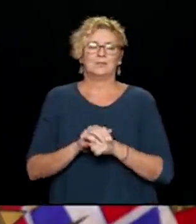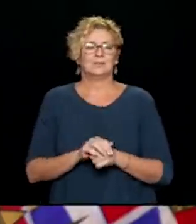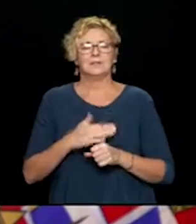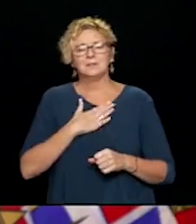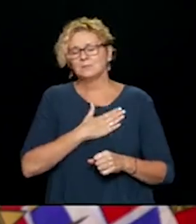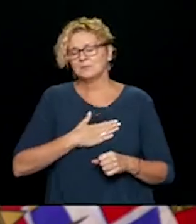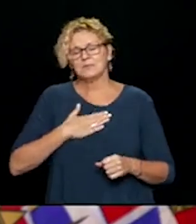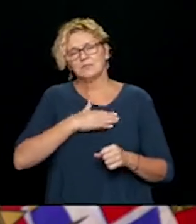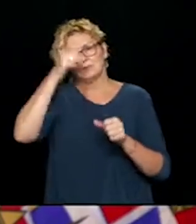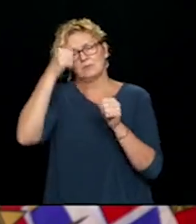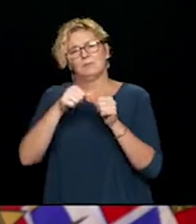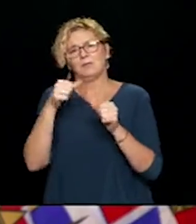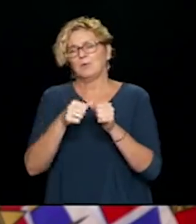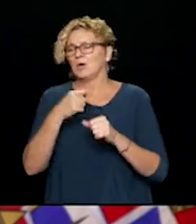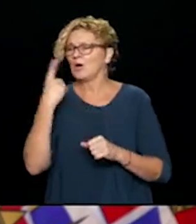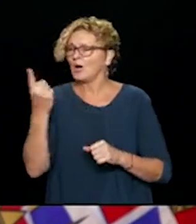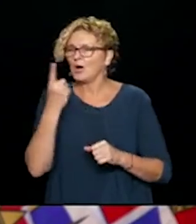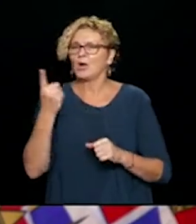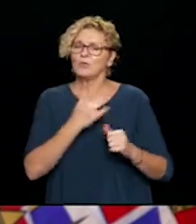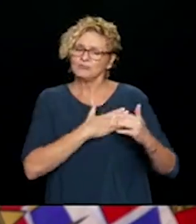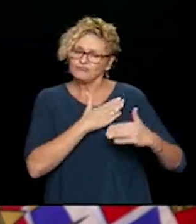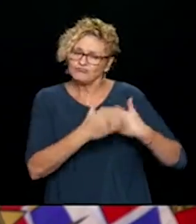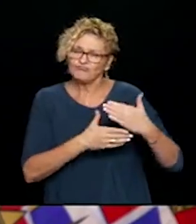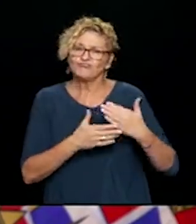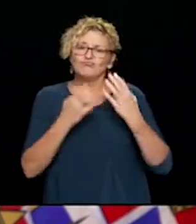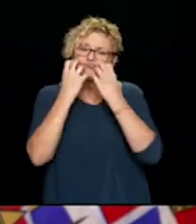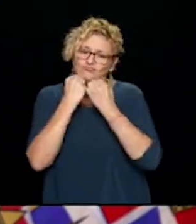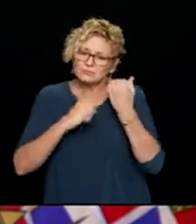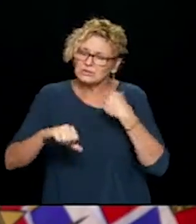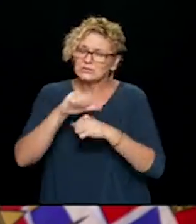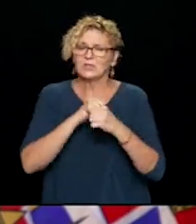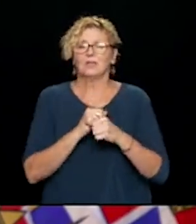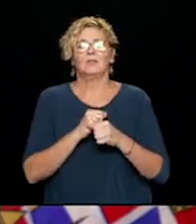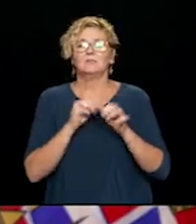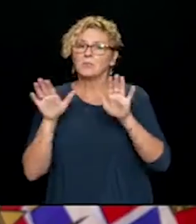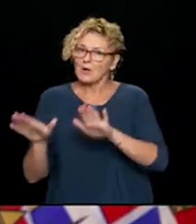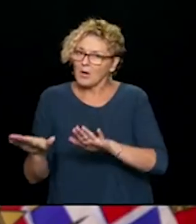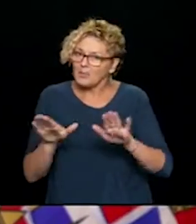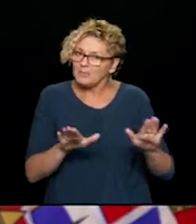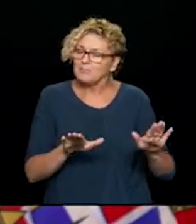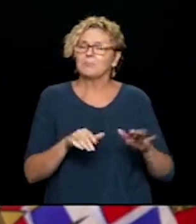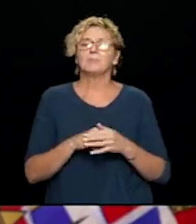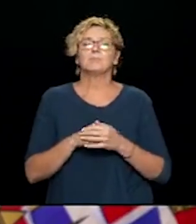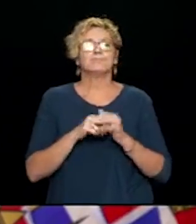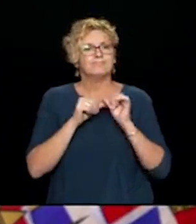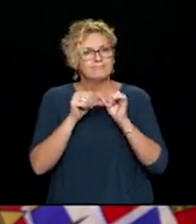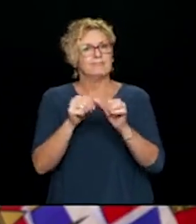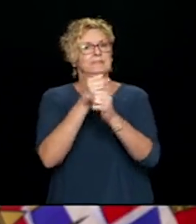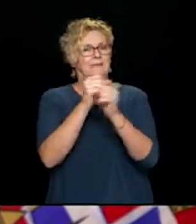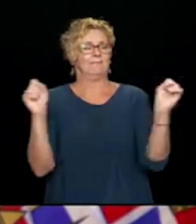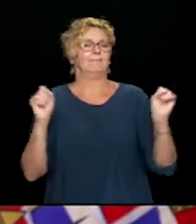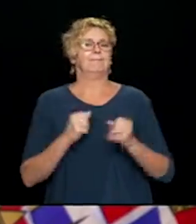-19. And we also more than ever need to remember that to be kind to each other, to be calm, and to stay